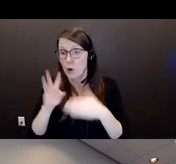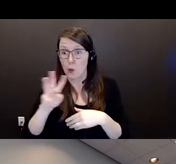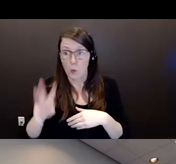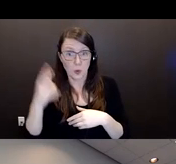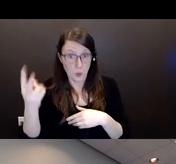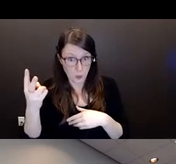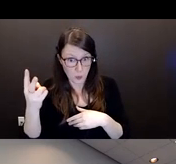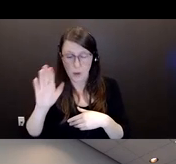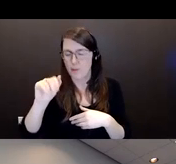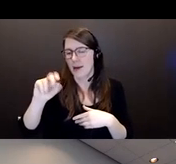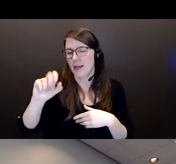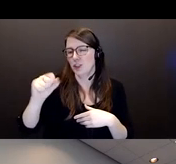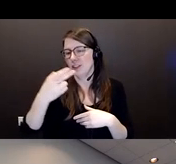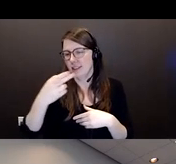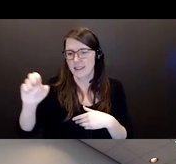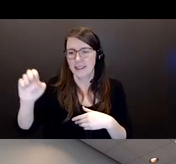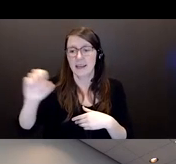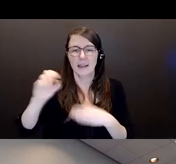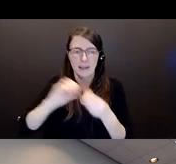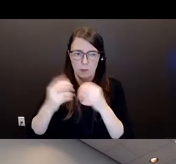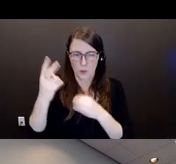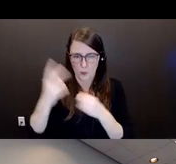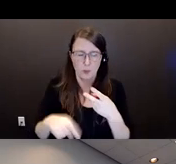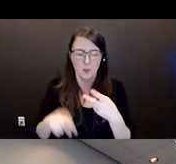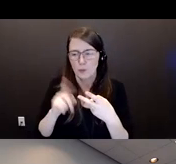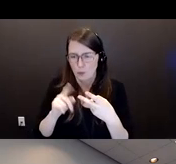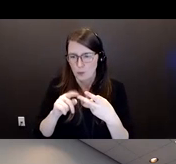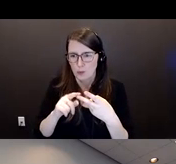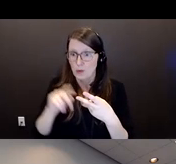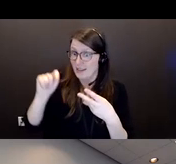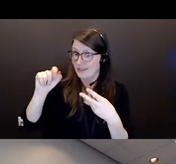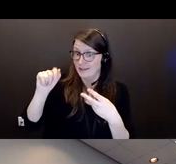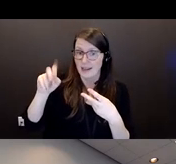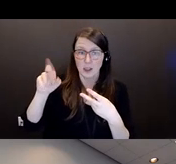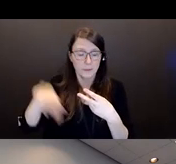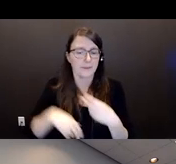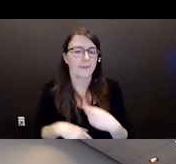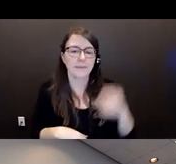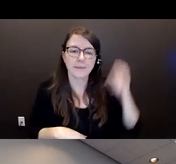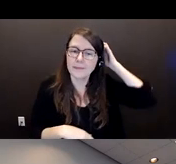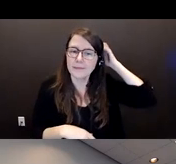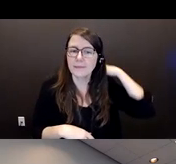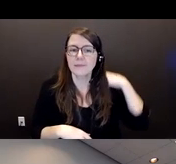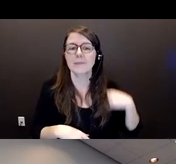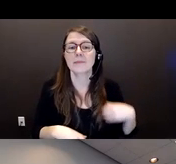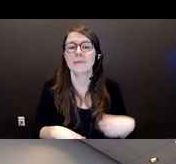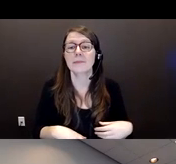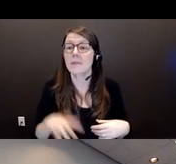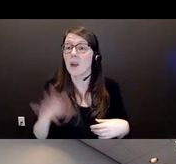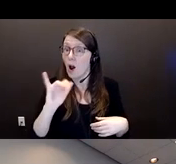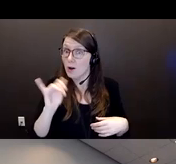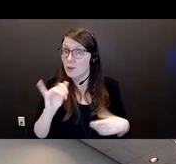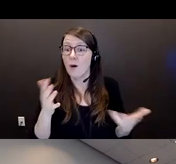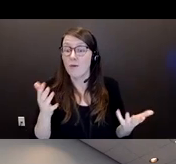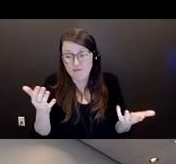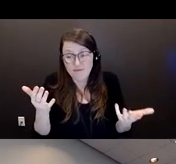number two, and it was a tanker ship. So very interesting. And if you really are interested, a Banshee is a TV show of